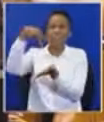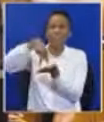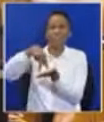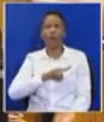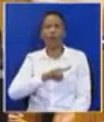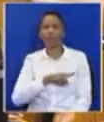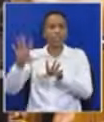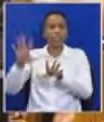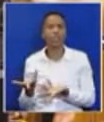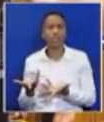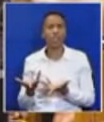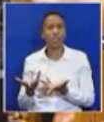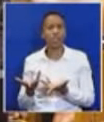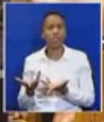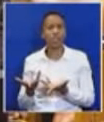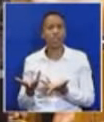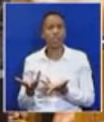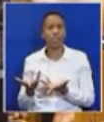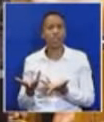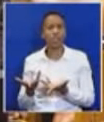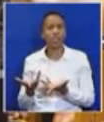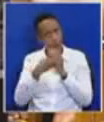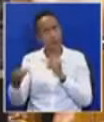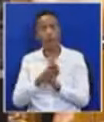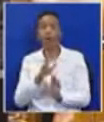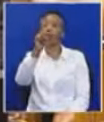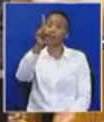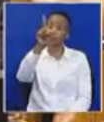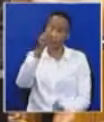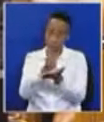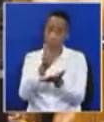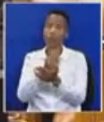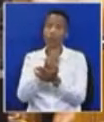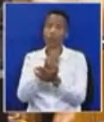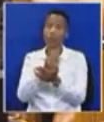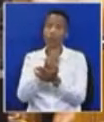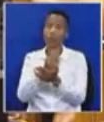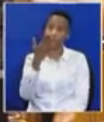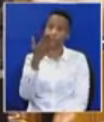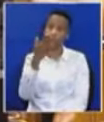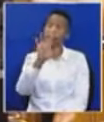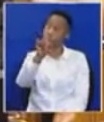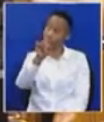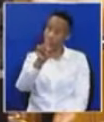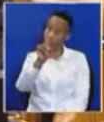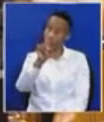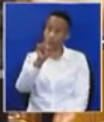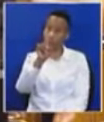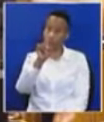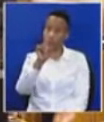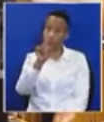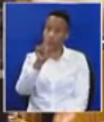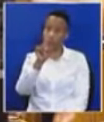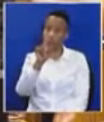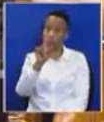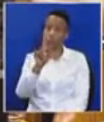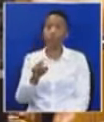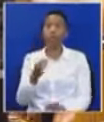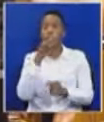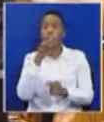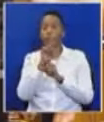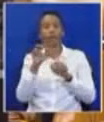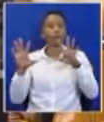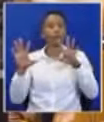right, or the principle that should withdraw we call for order? Thank you. And submit a substantive motion for consideration